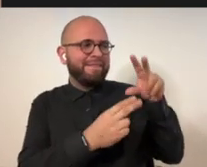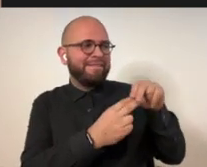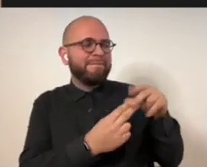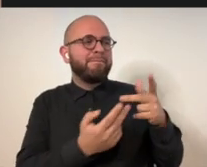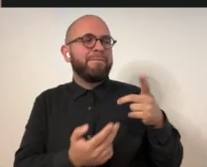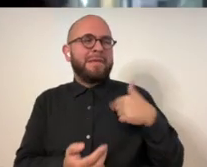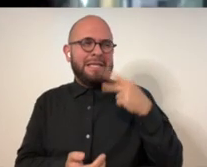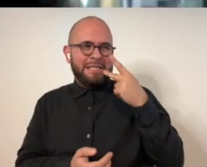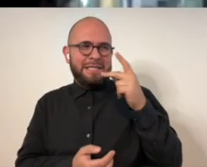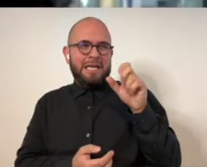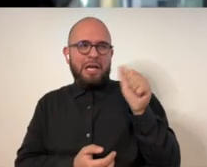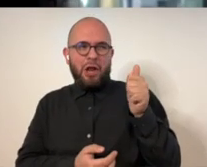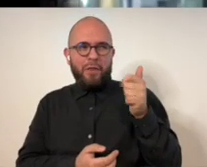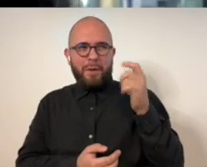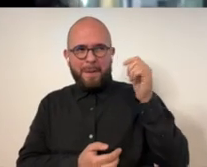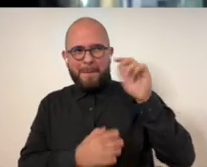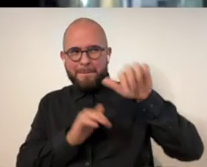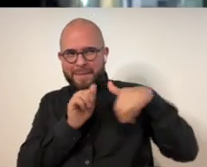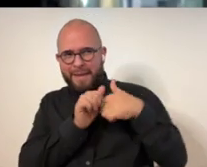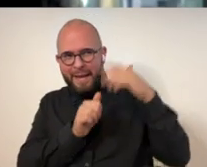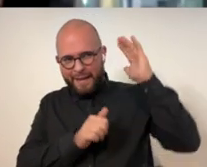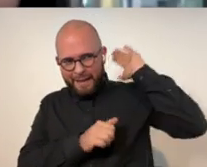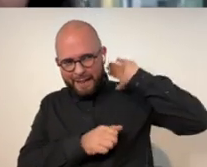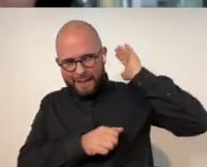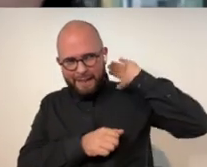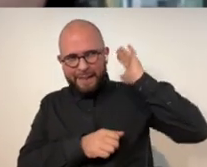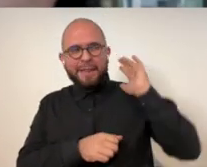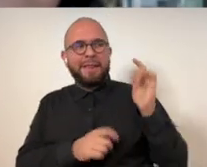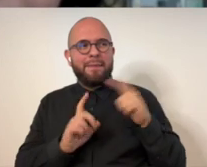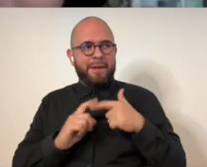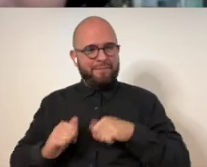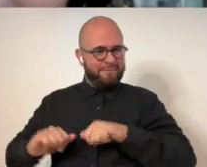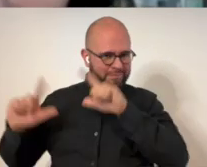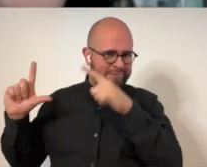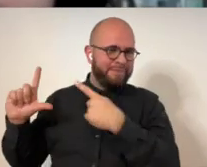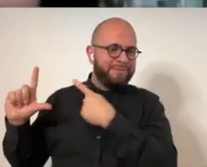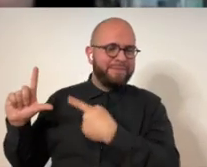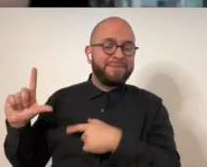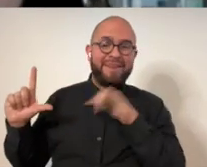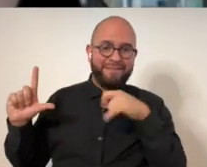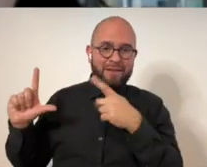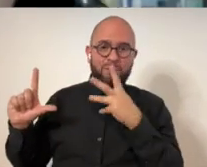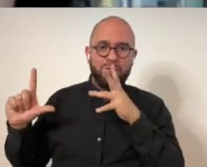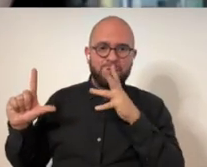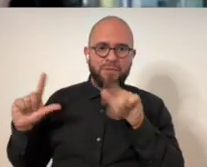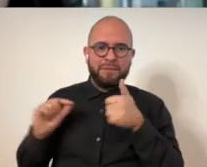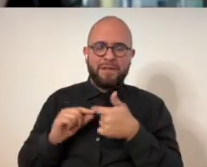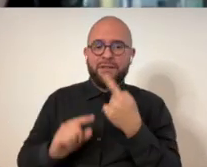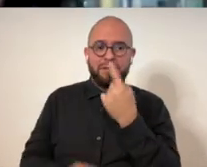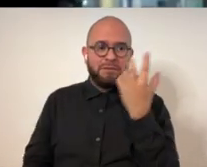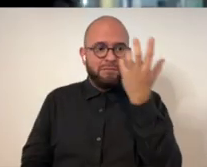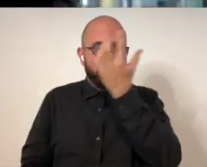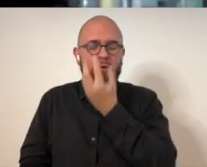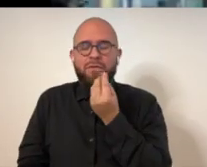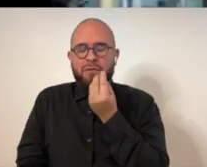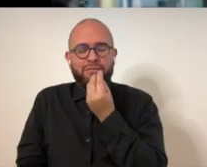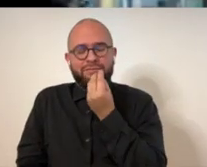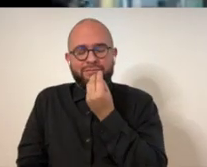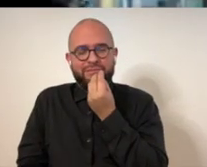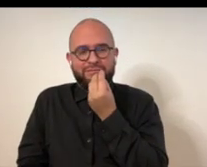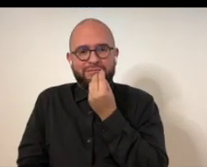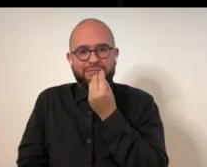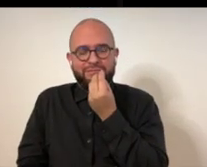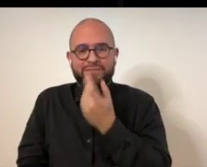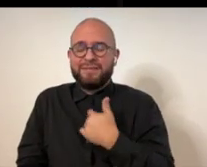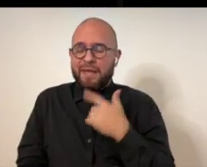that. On that note, I wanted to share the other piece because you can see it a little bit behind your head, but not as clearly as we